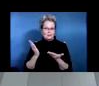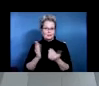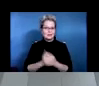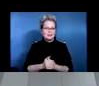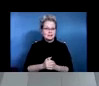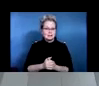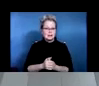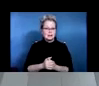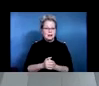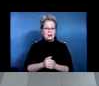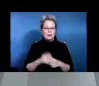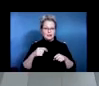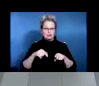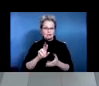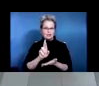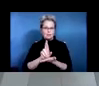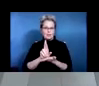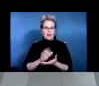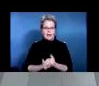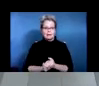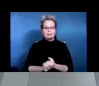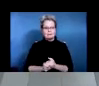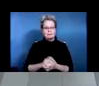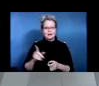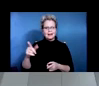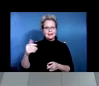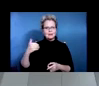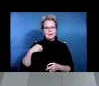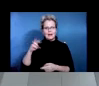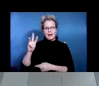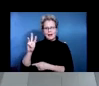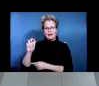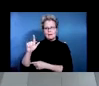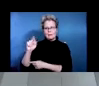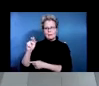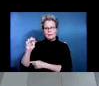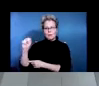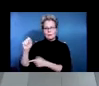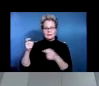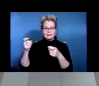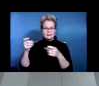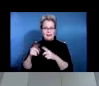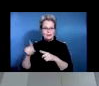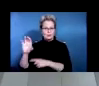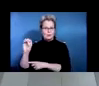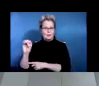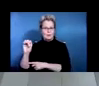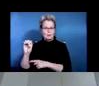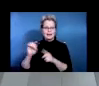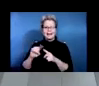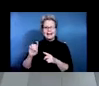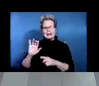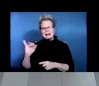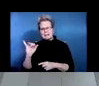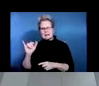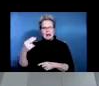rehabilitation. So I'm speaking to, they have something called a wellness manager who is kind of like HR, but not HR. And